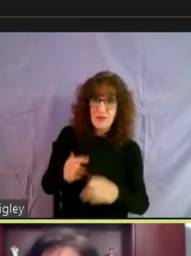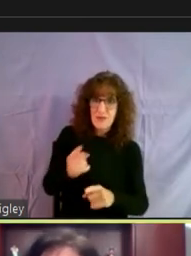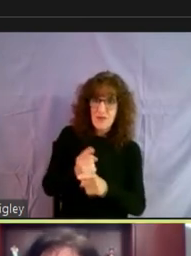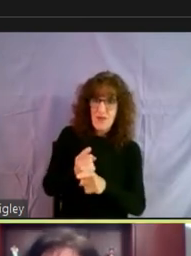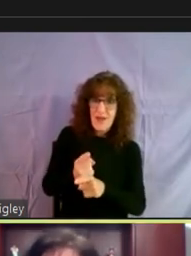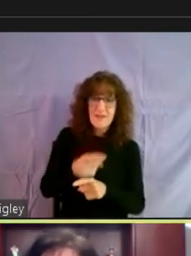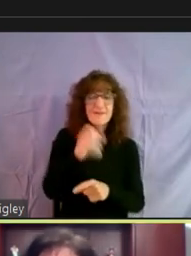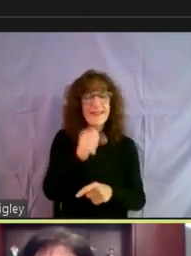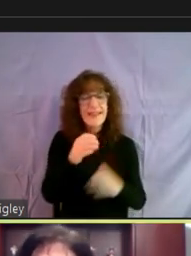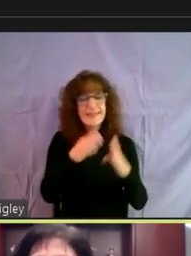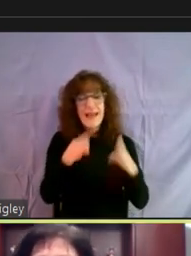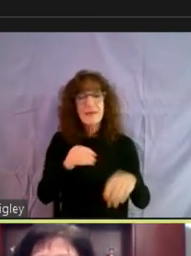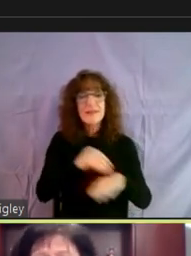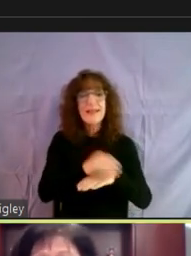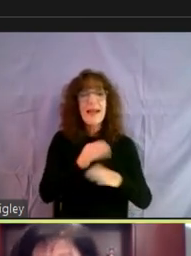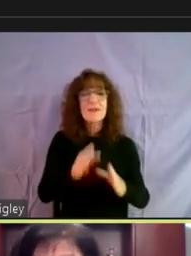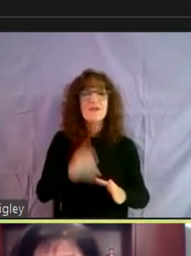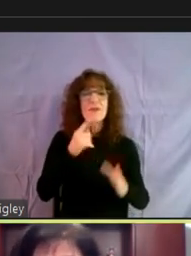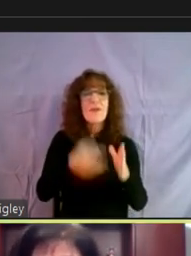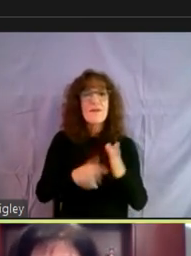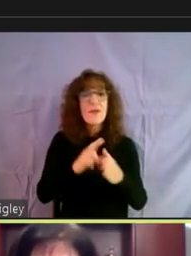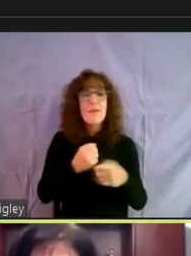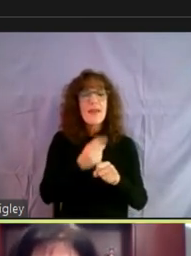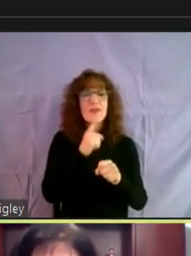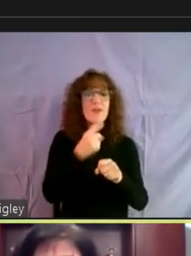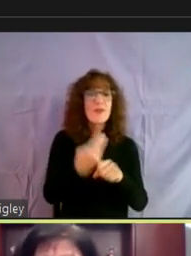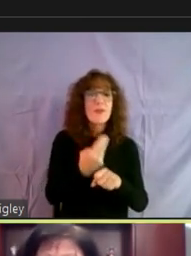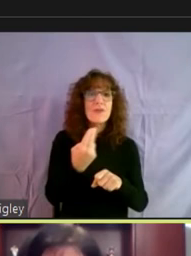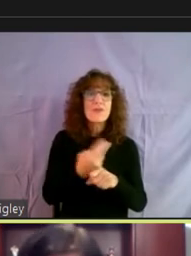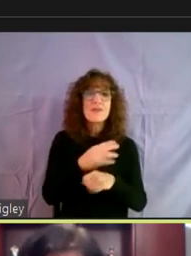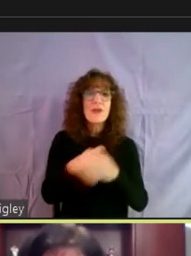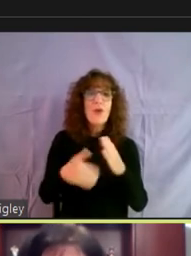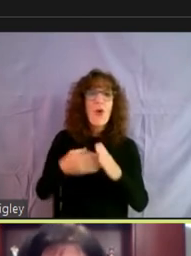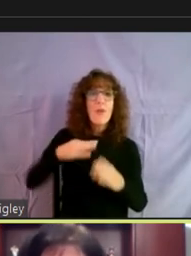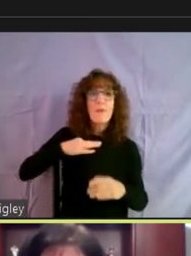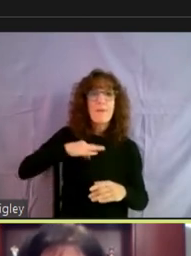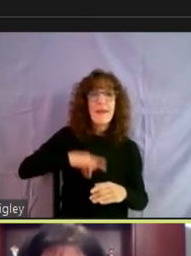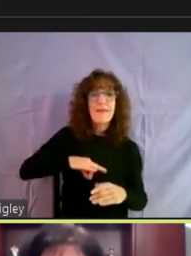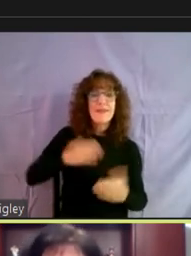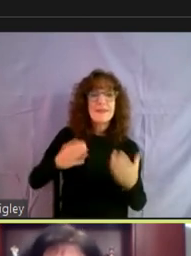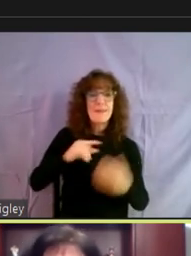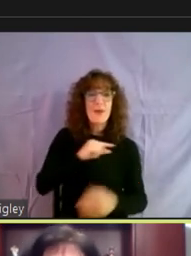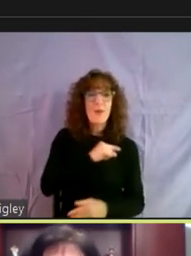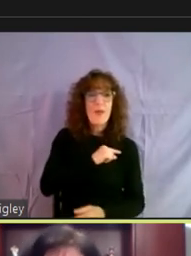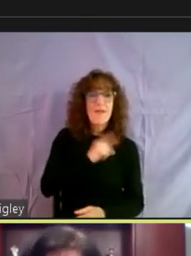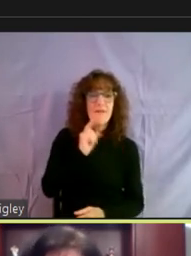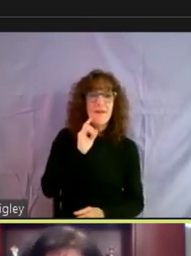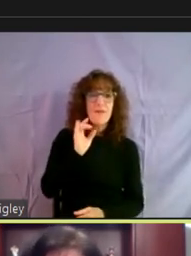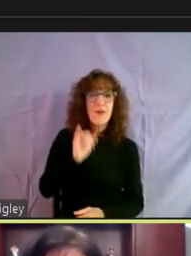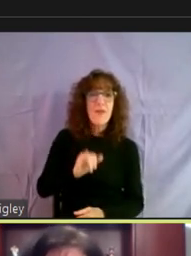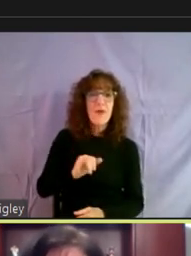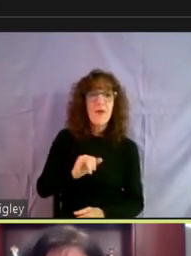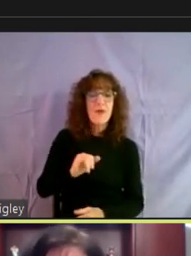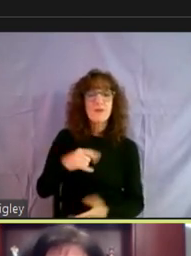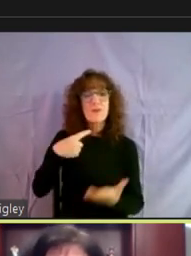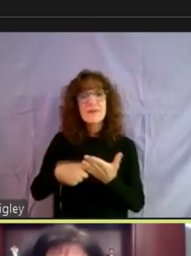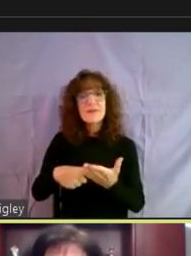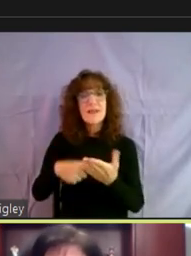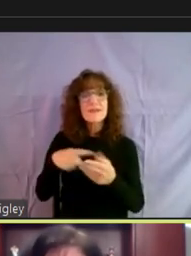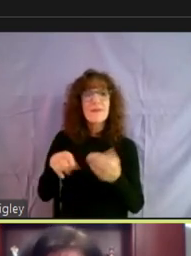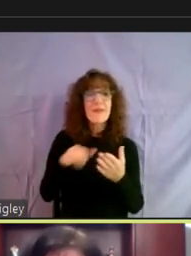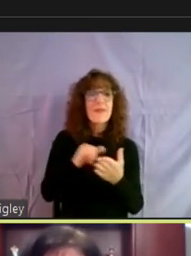And so we'll work with you to make sure that you're accessing all the, um, benefits that you might be eligible for. Um, we'll talk to you about that.